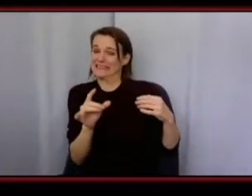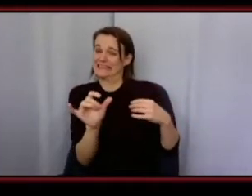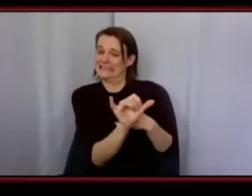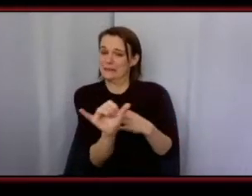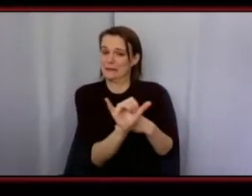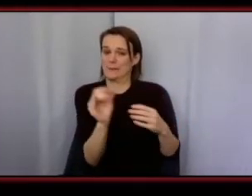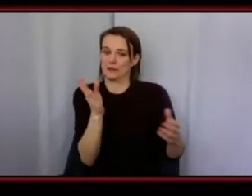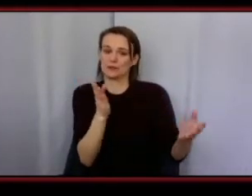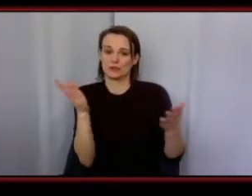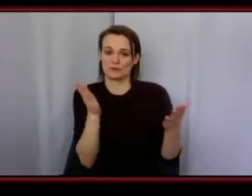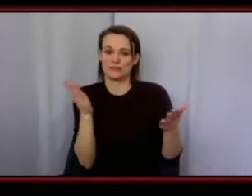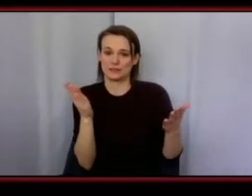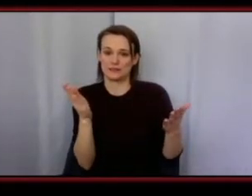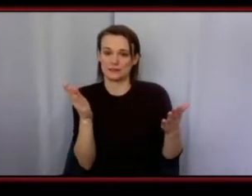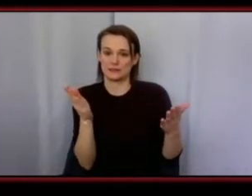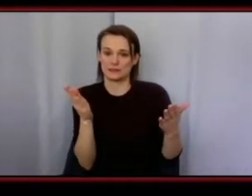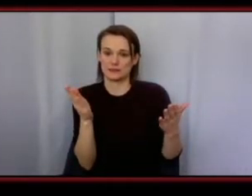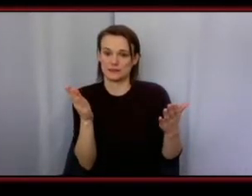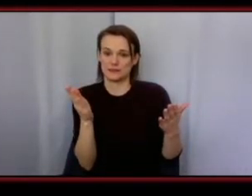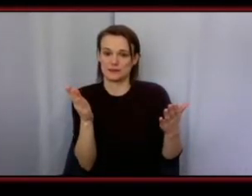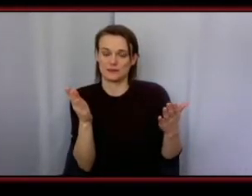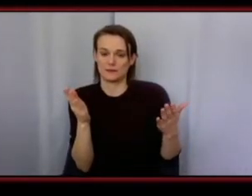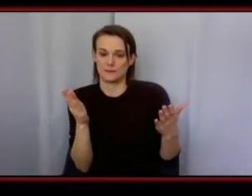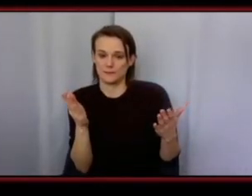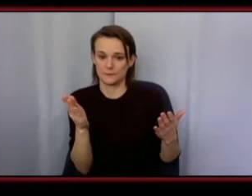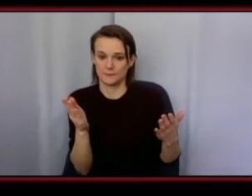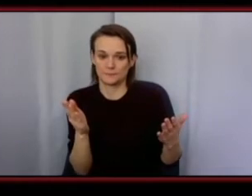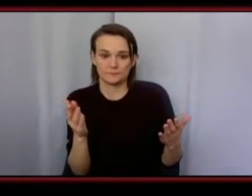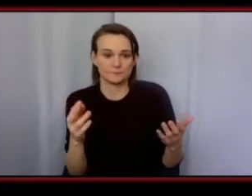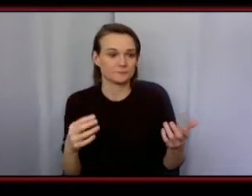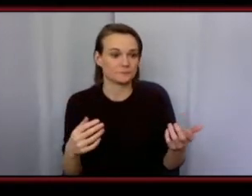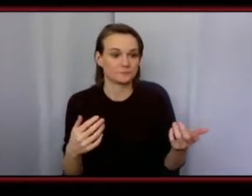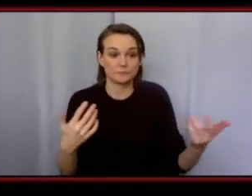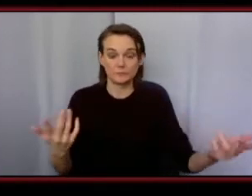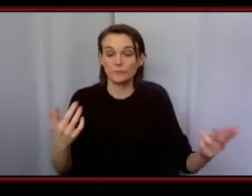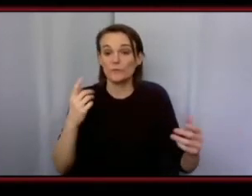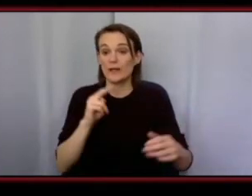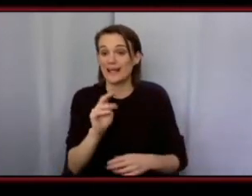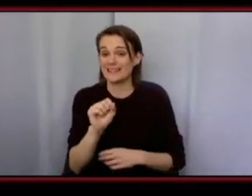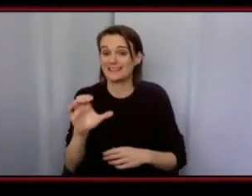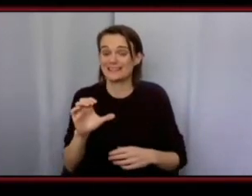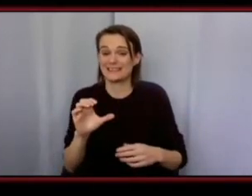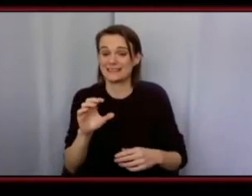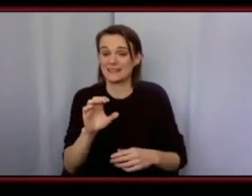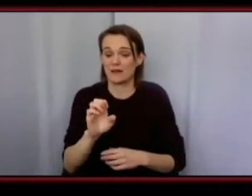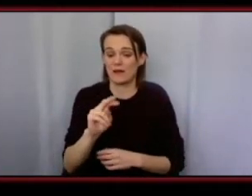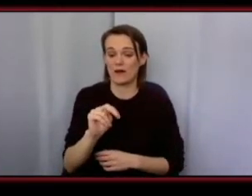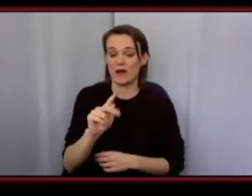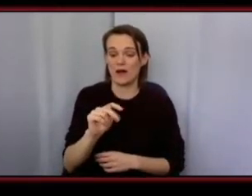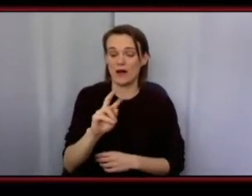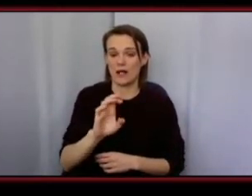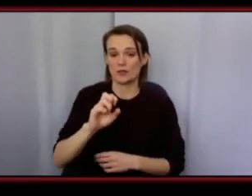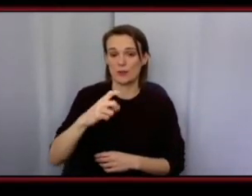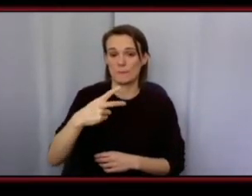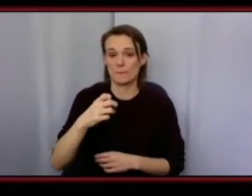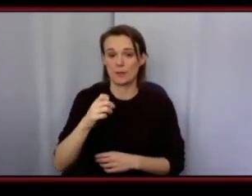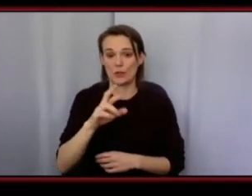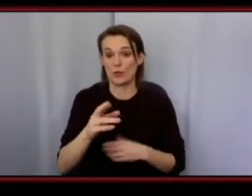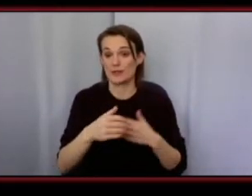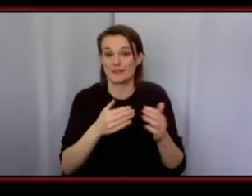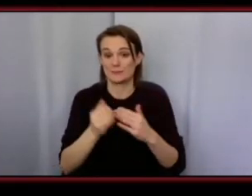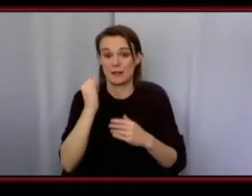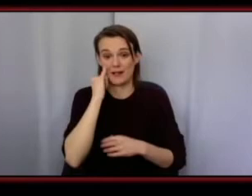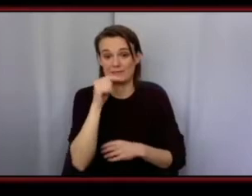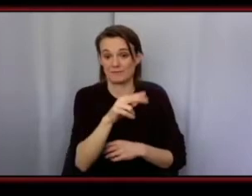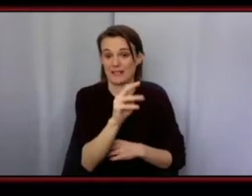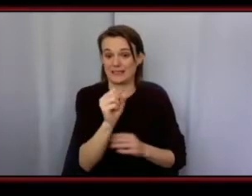um so connect that and even just connect with entrepreneurship you know we always work with prospective students so i'd say